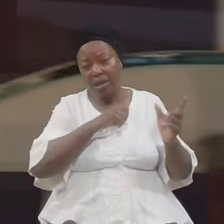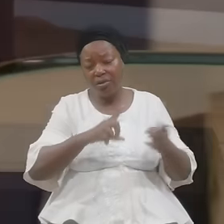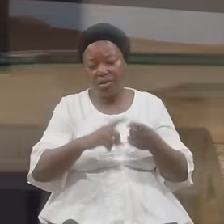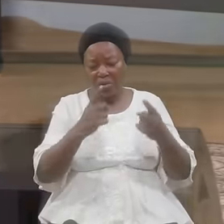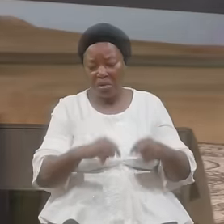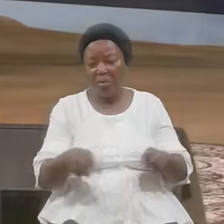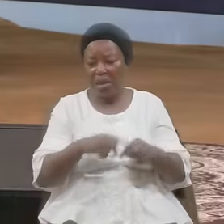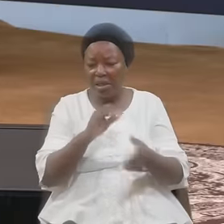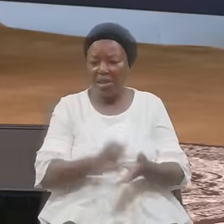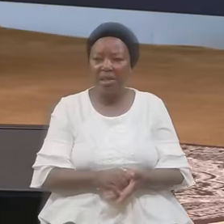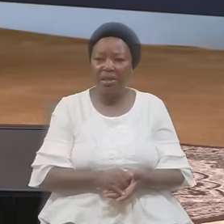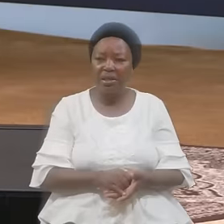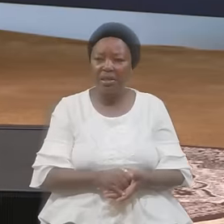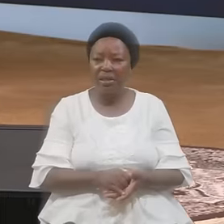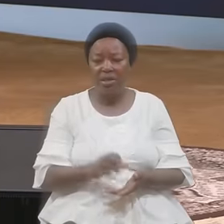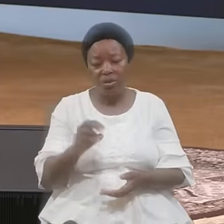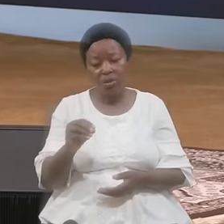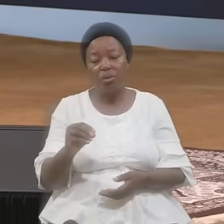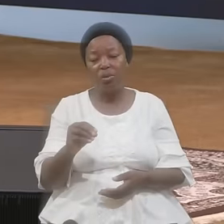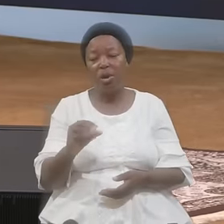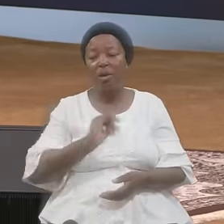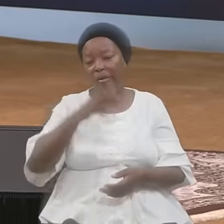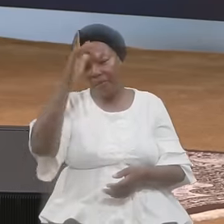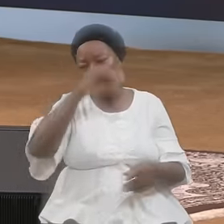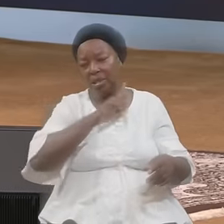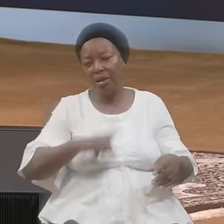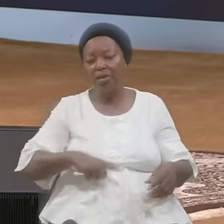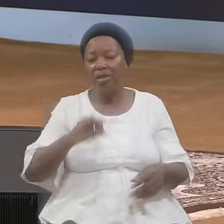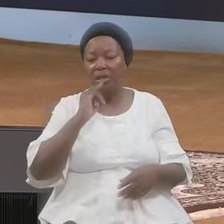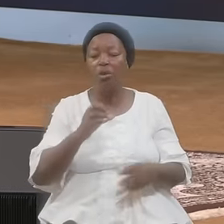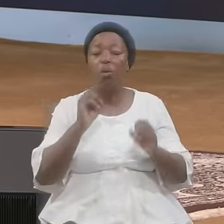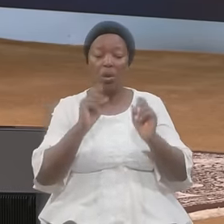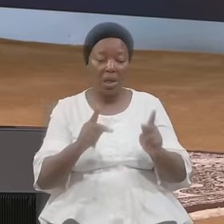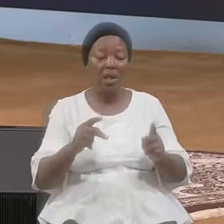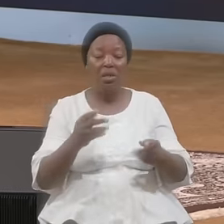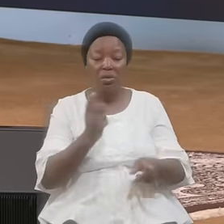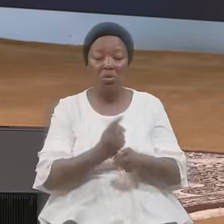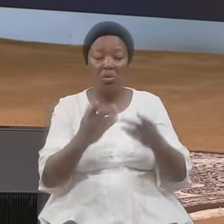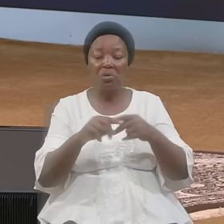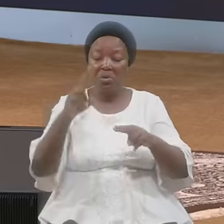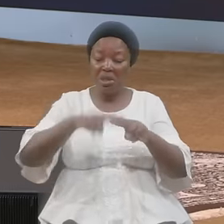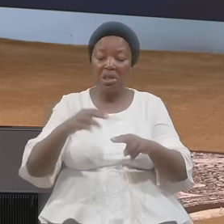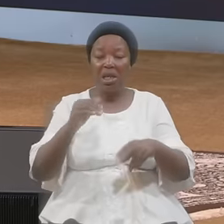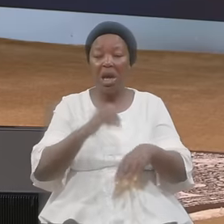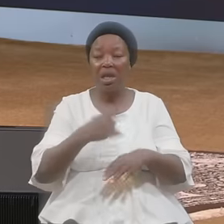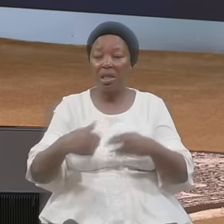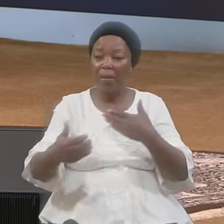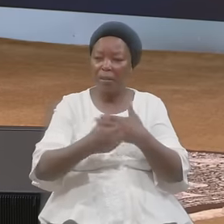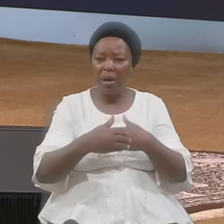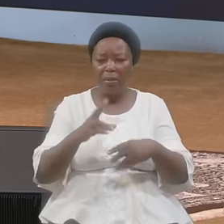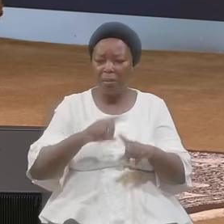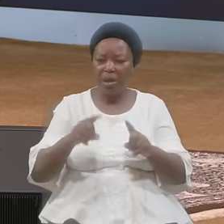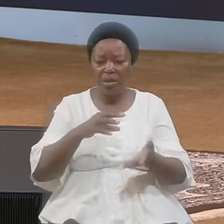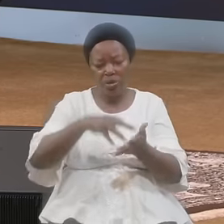Invited A Speaker So I Said Okay And I Wanted To Sit At The Back They Said